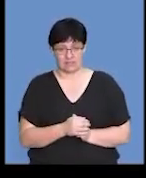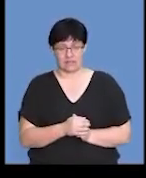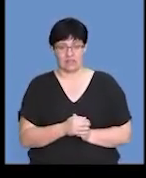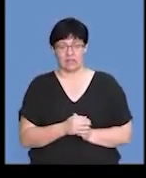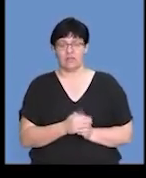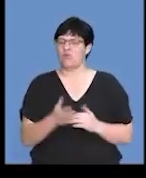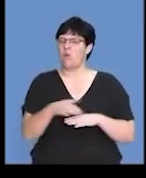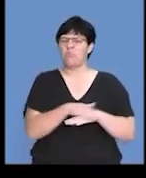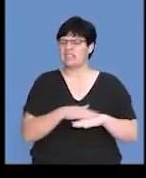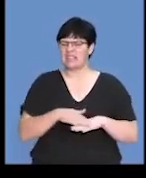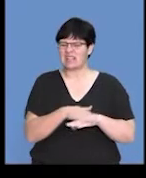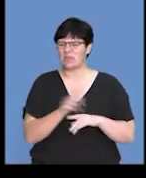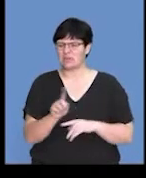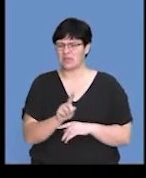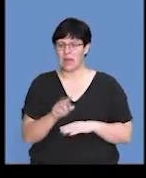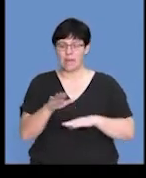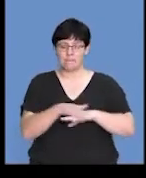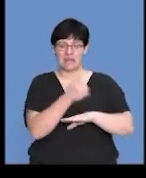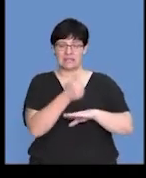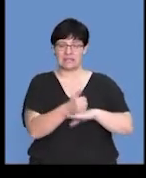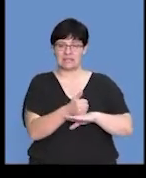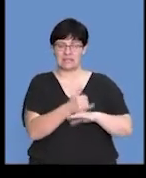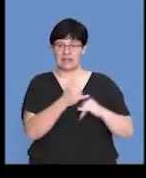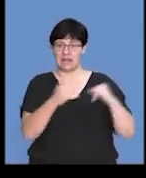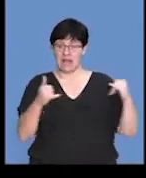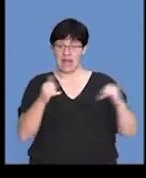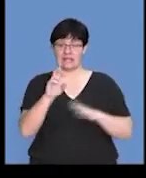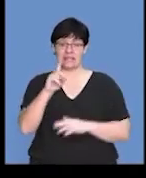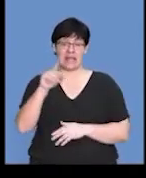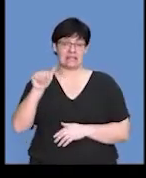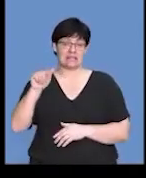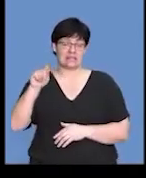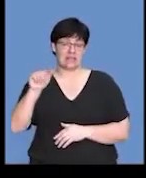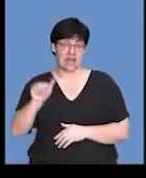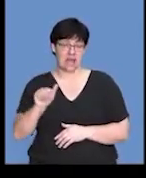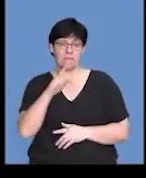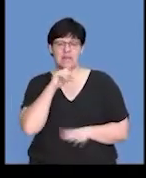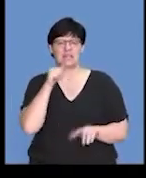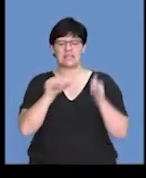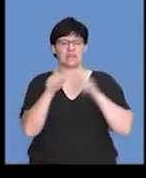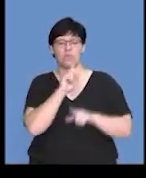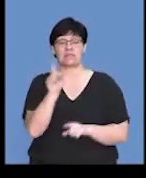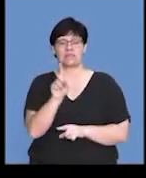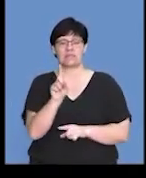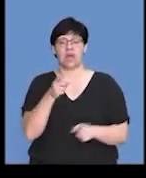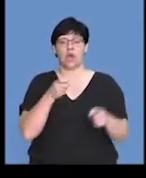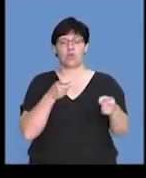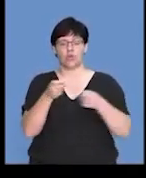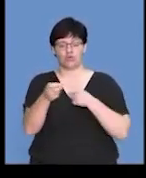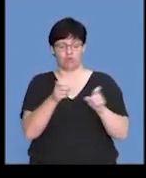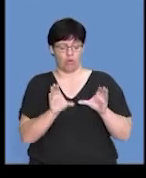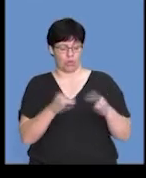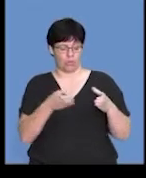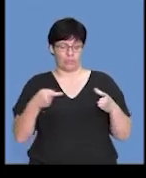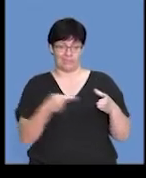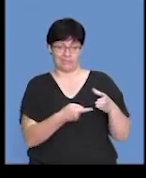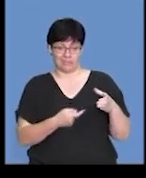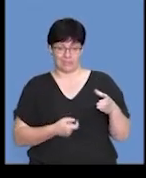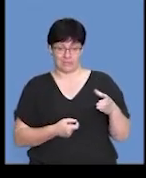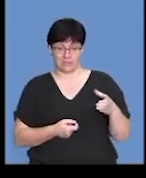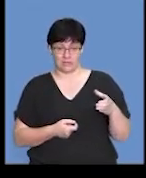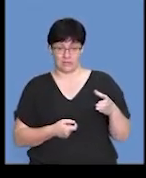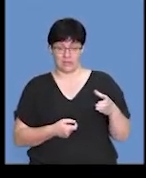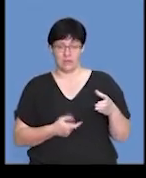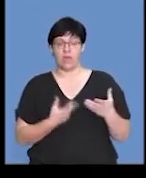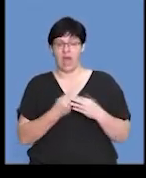basically, a baseline data would be what we call in science as a control group. And so, here